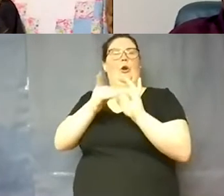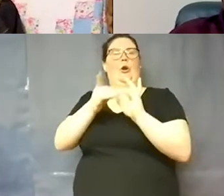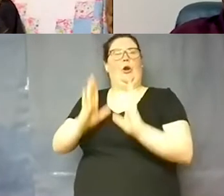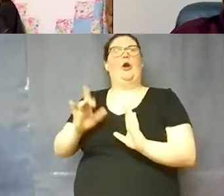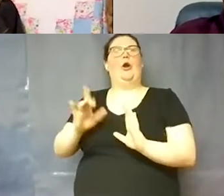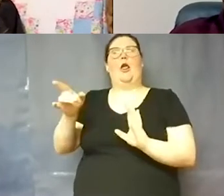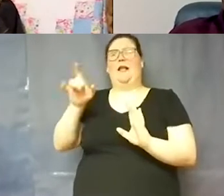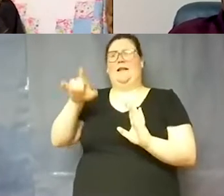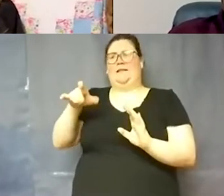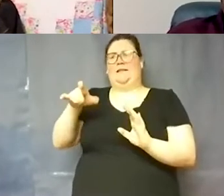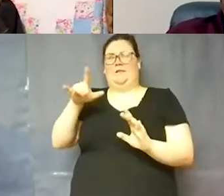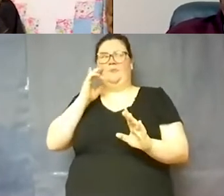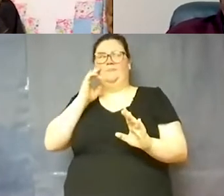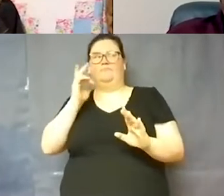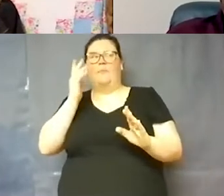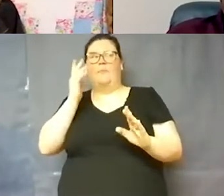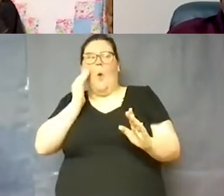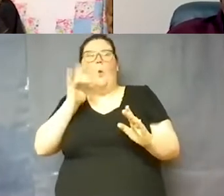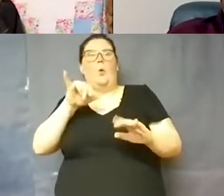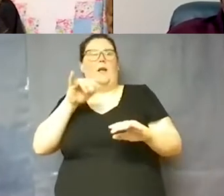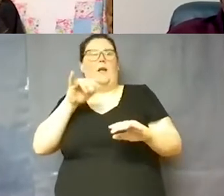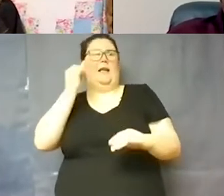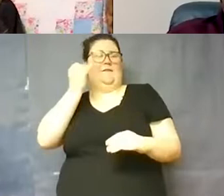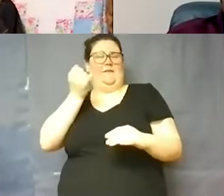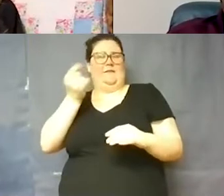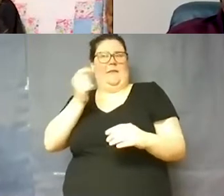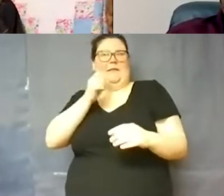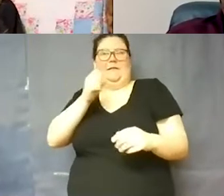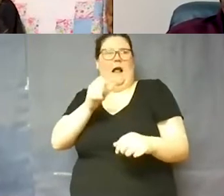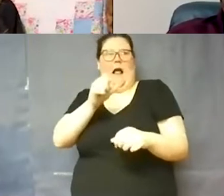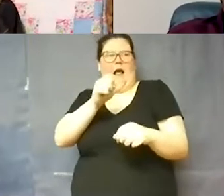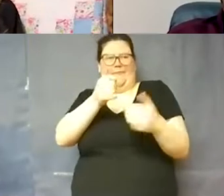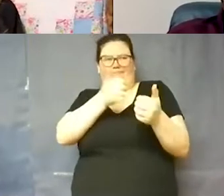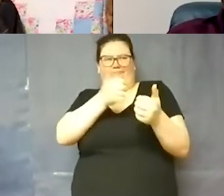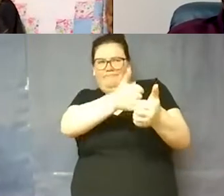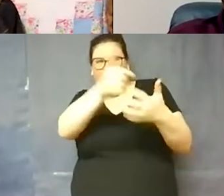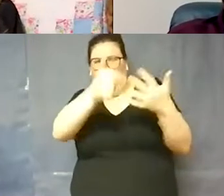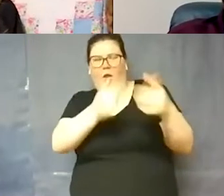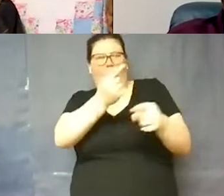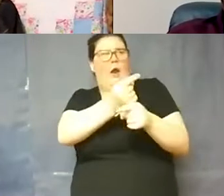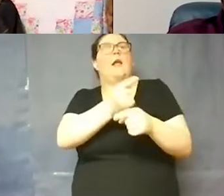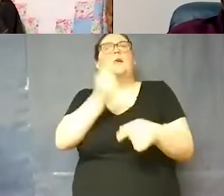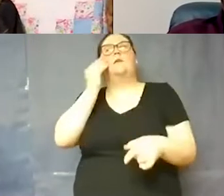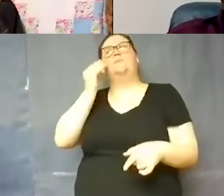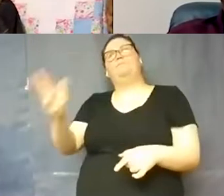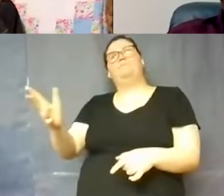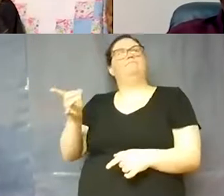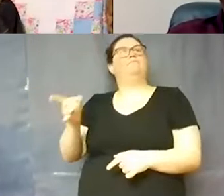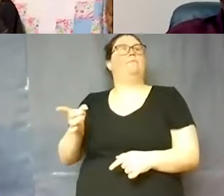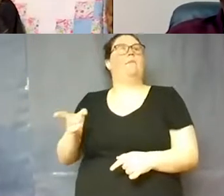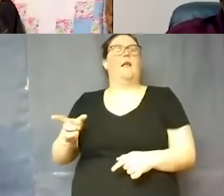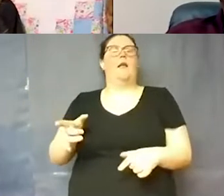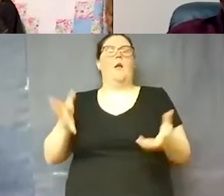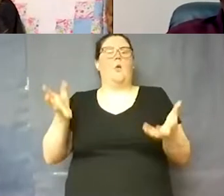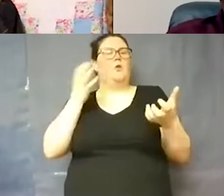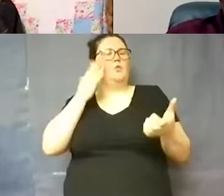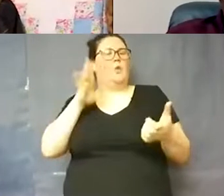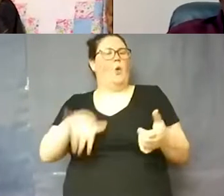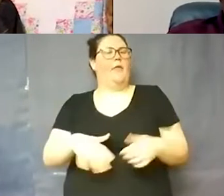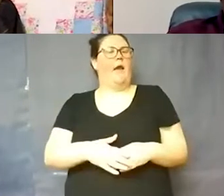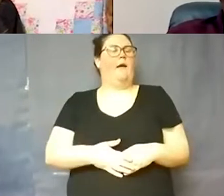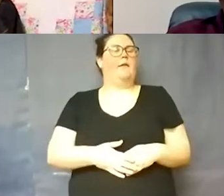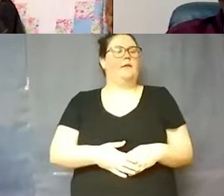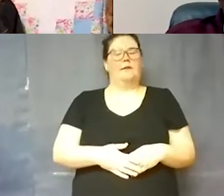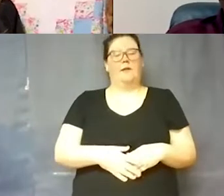So if something's not going well, then they would want to know that that's, that that's not going well. But like Sharon said, a lot, a lot of the concerns that are brought